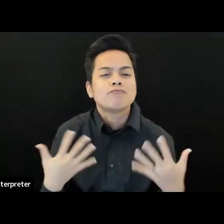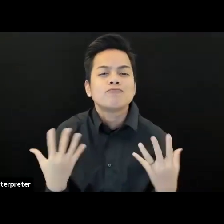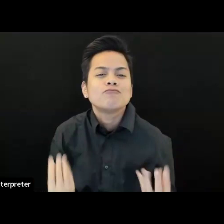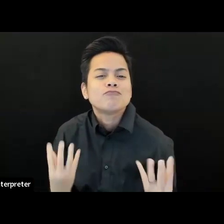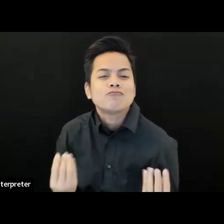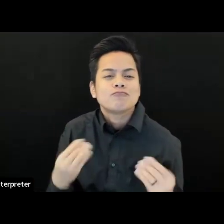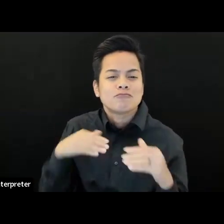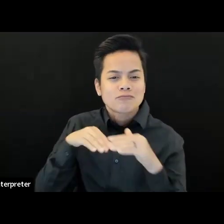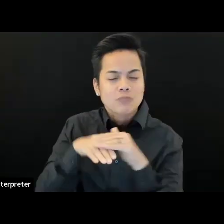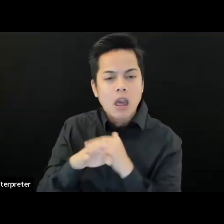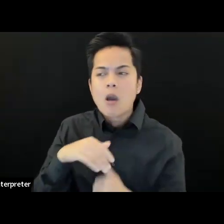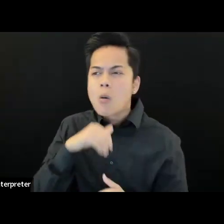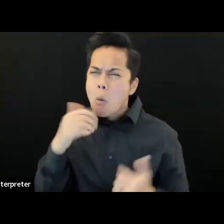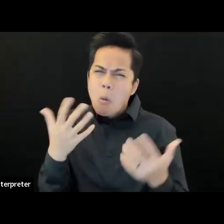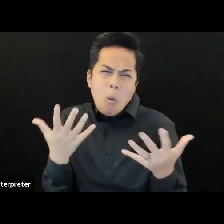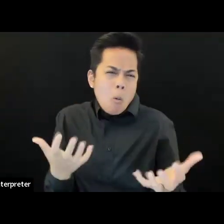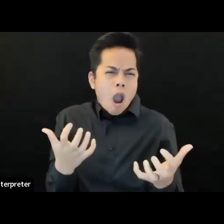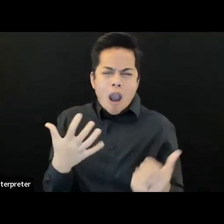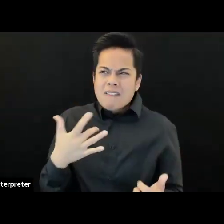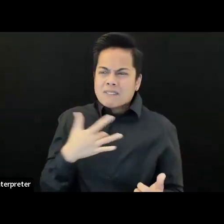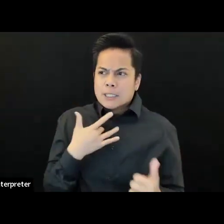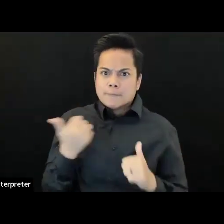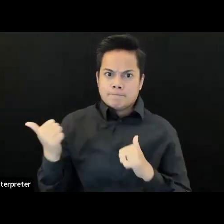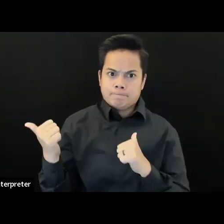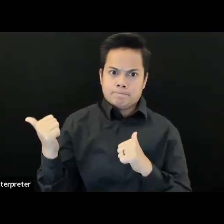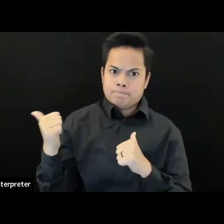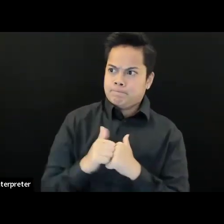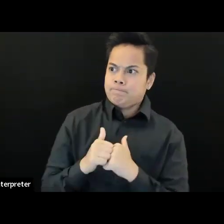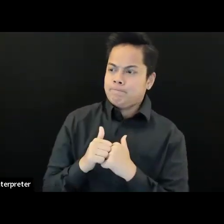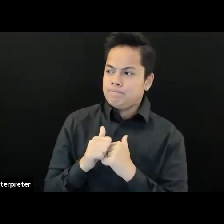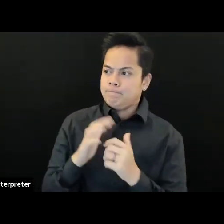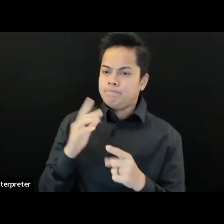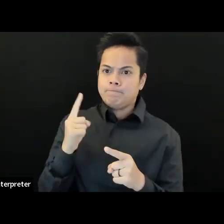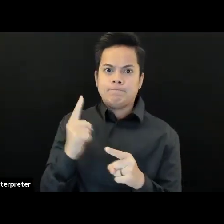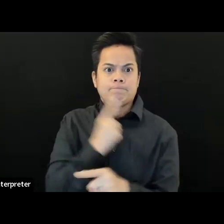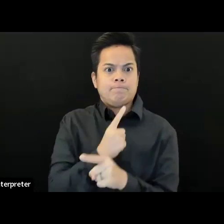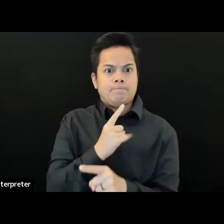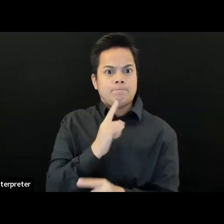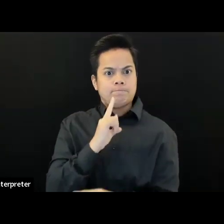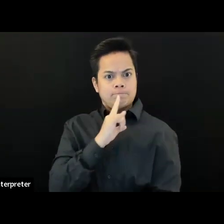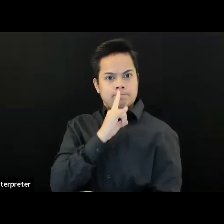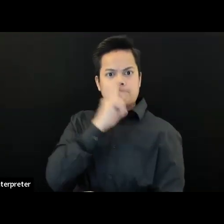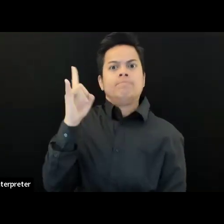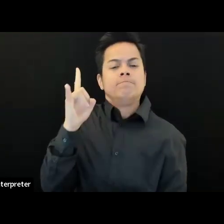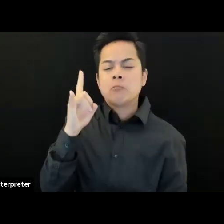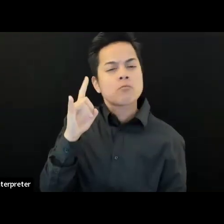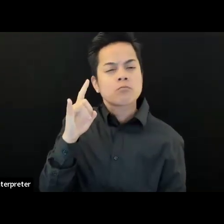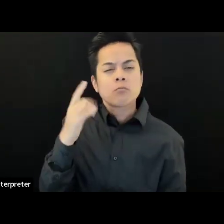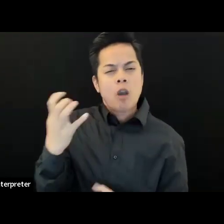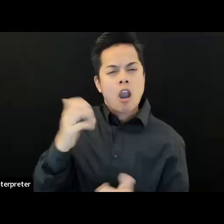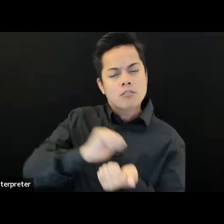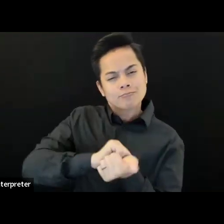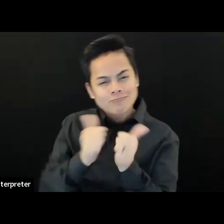things. So you can see here that we've got a library with graphic novels and zines by